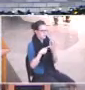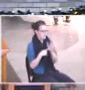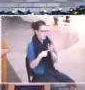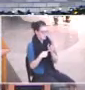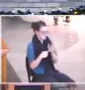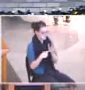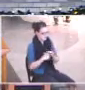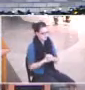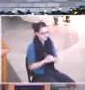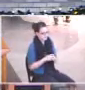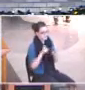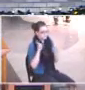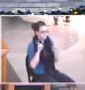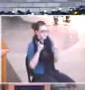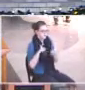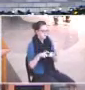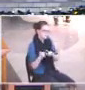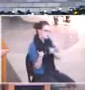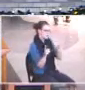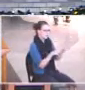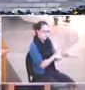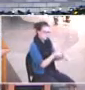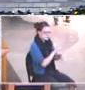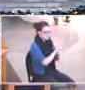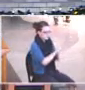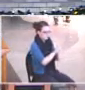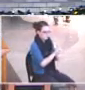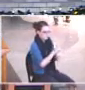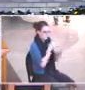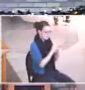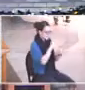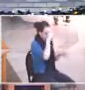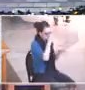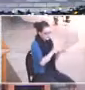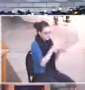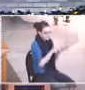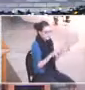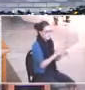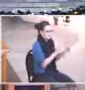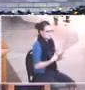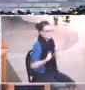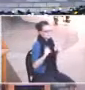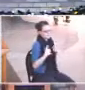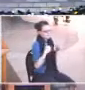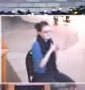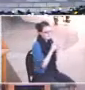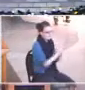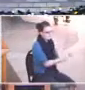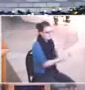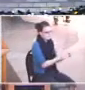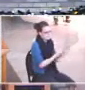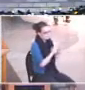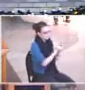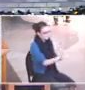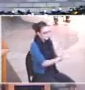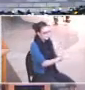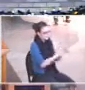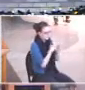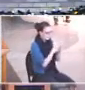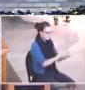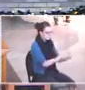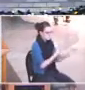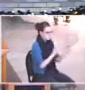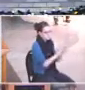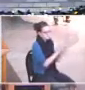should migrate toward the temple to keep your faith active and alive, to move toward the family of